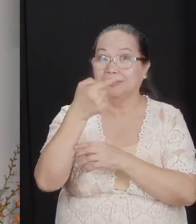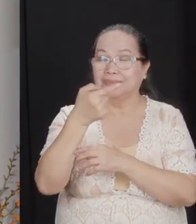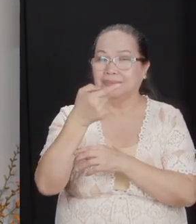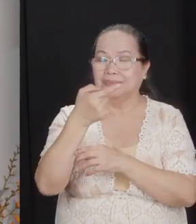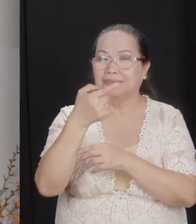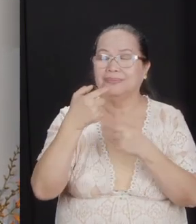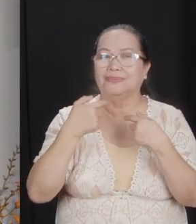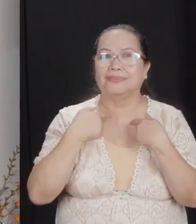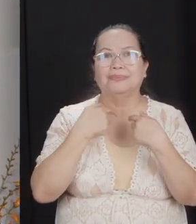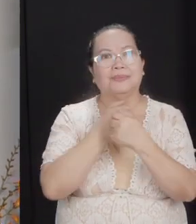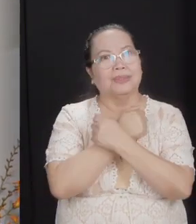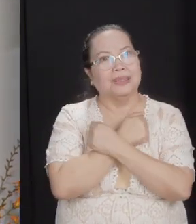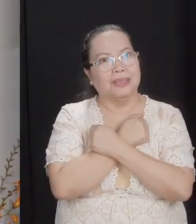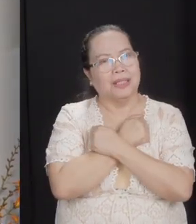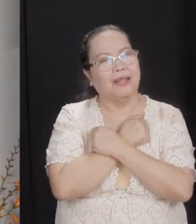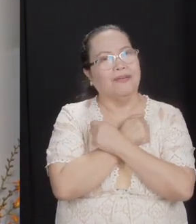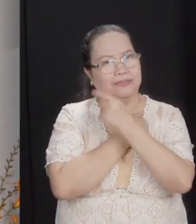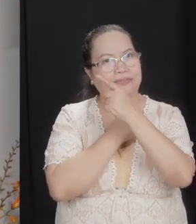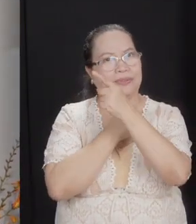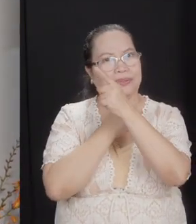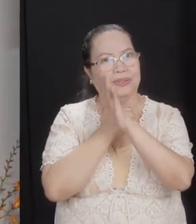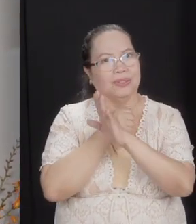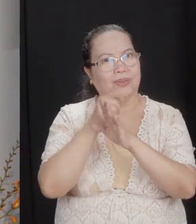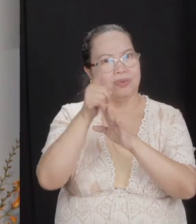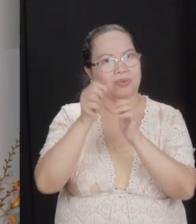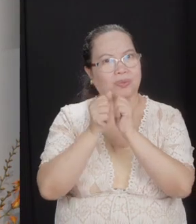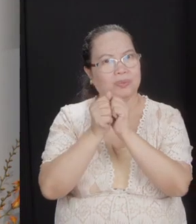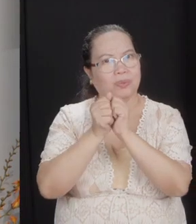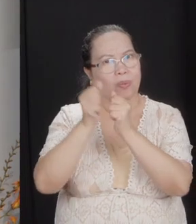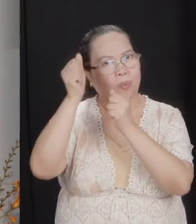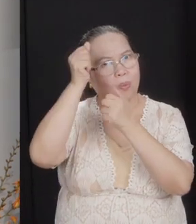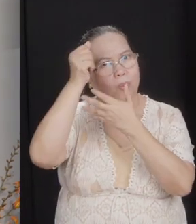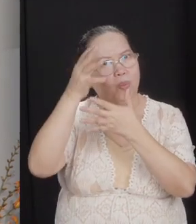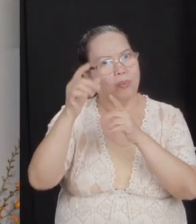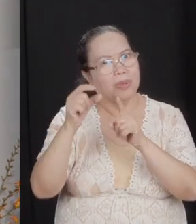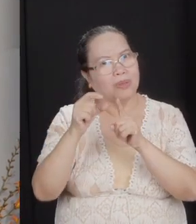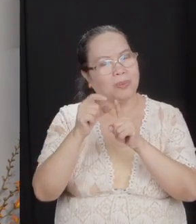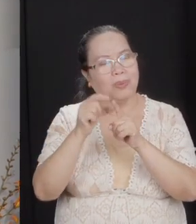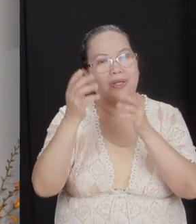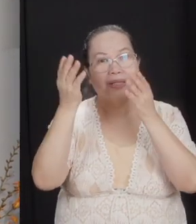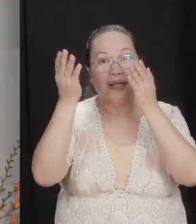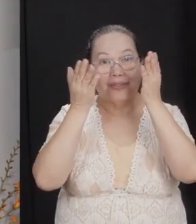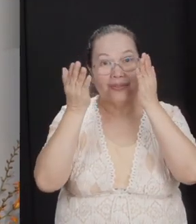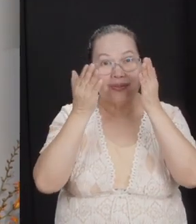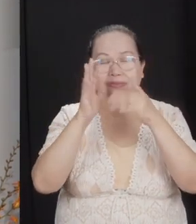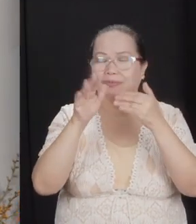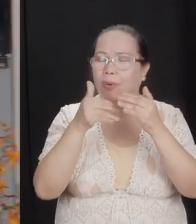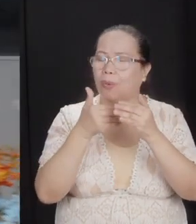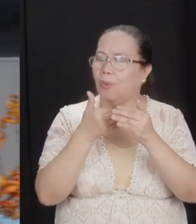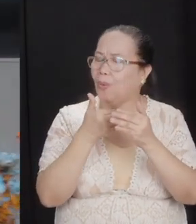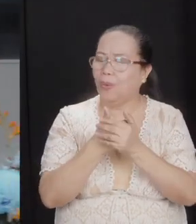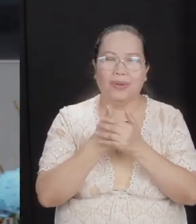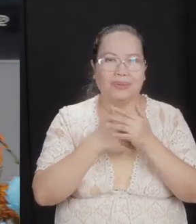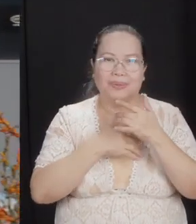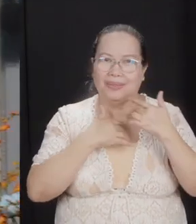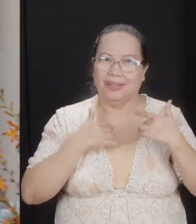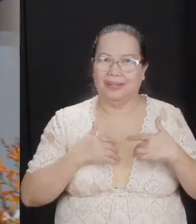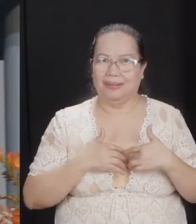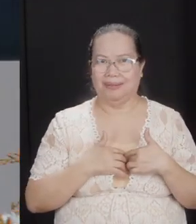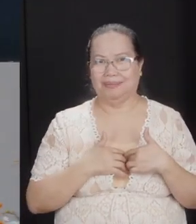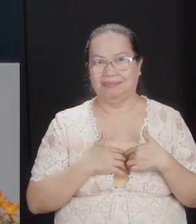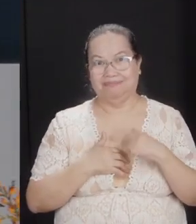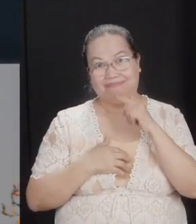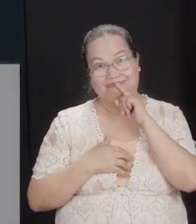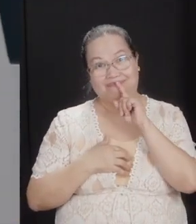driven by love for God, you walk with him, you obey his word, and serve him wholeheartedly. I think this is a very